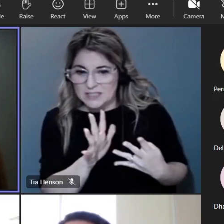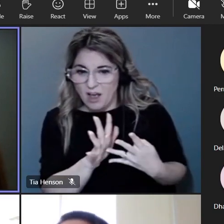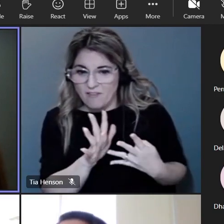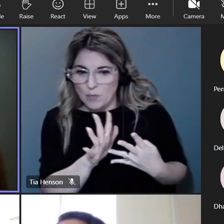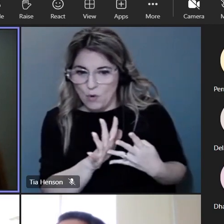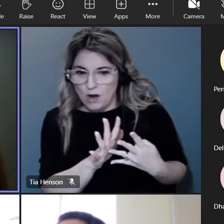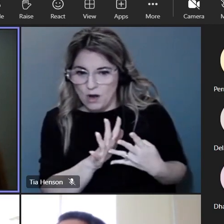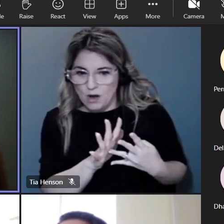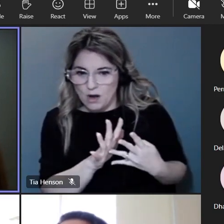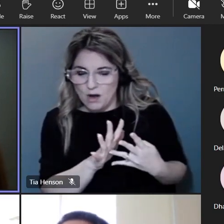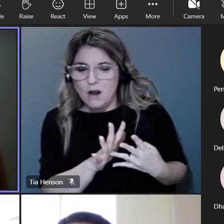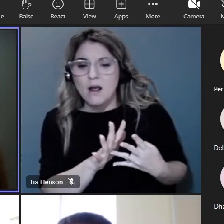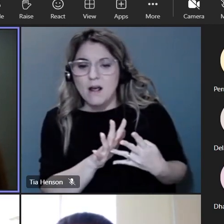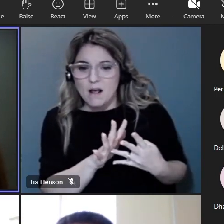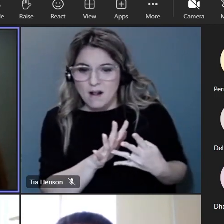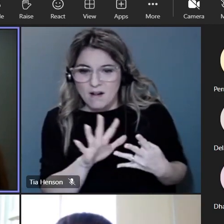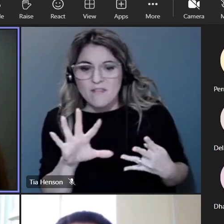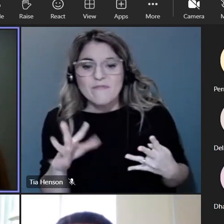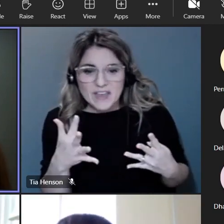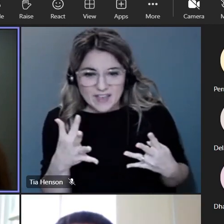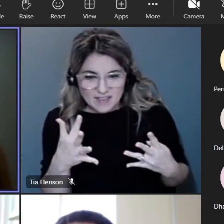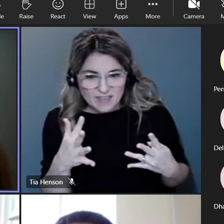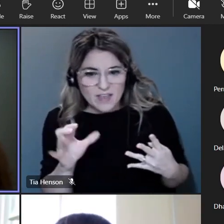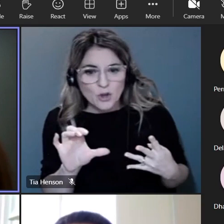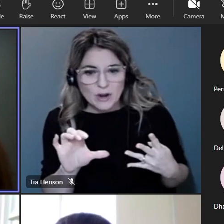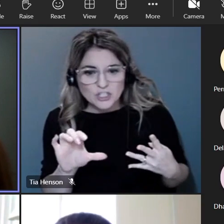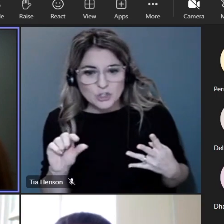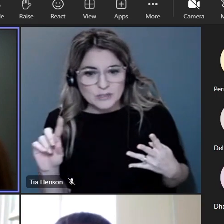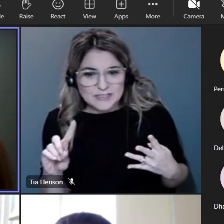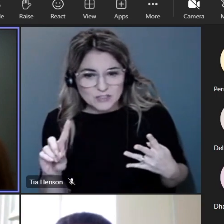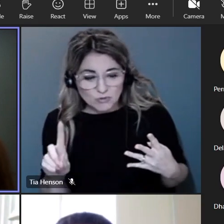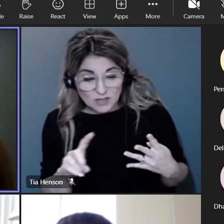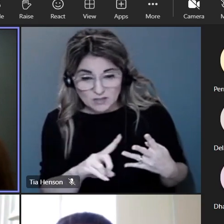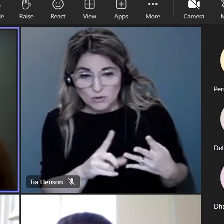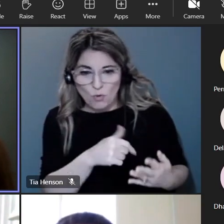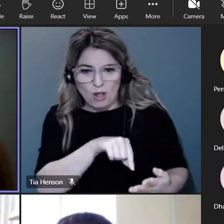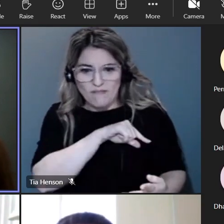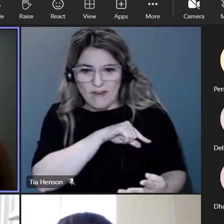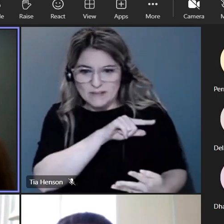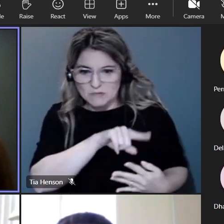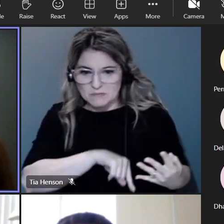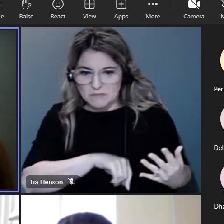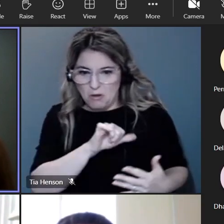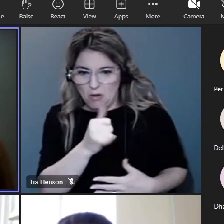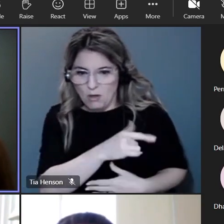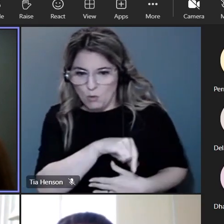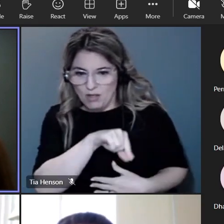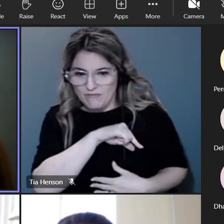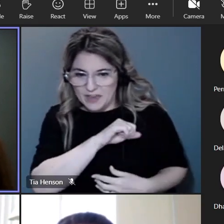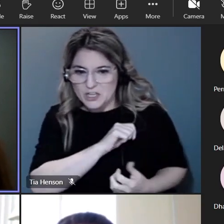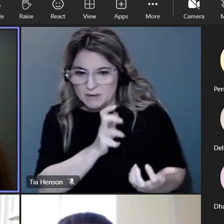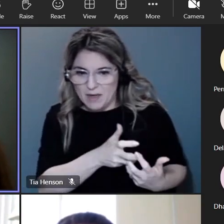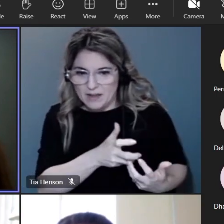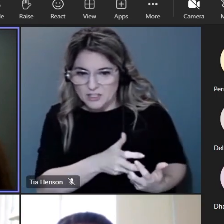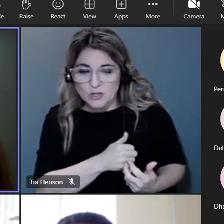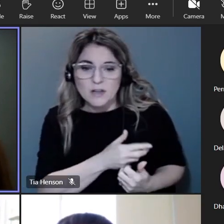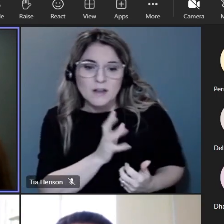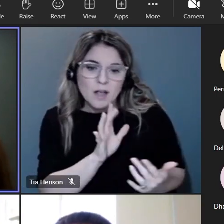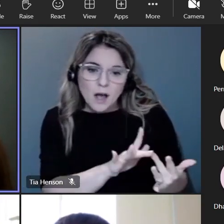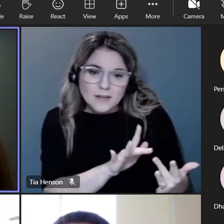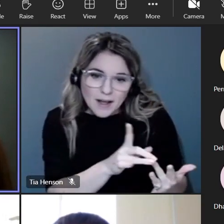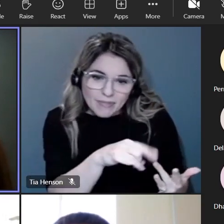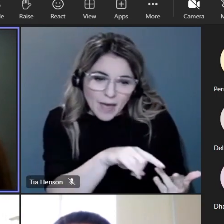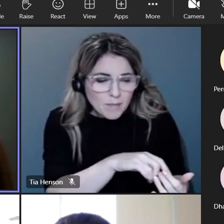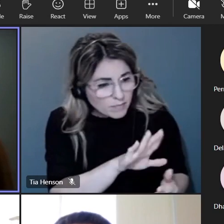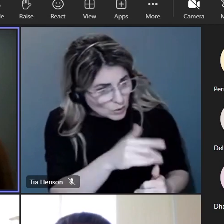who's in the fifth congressional district and who has all the qualifications um definitely reach out to them see if they'll be